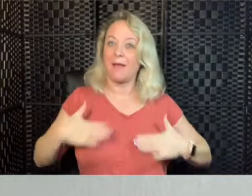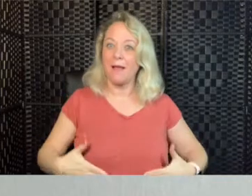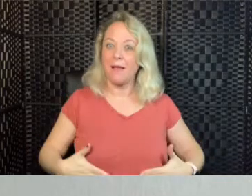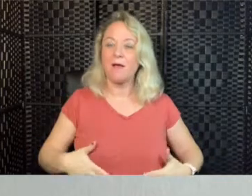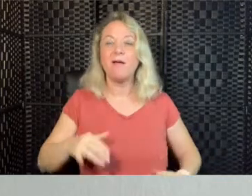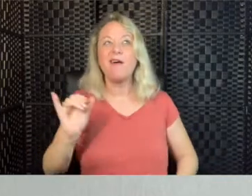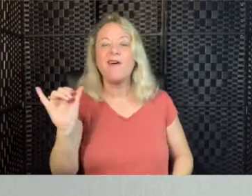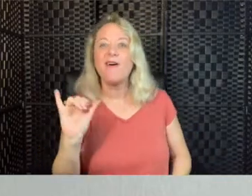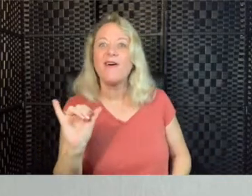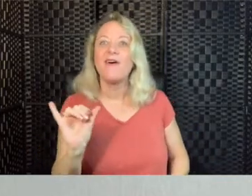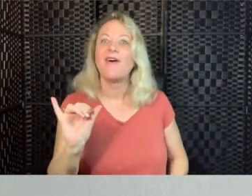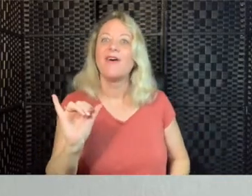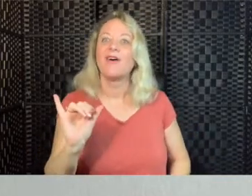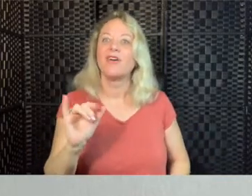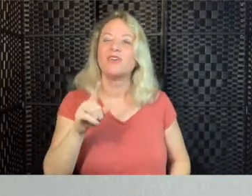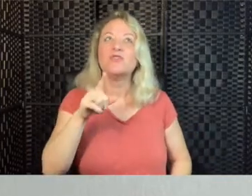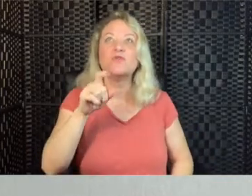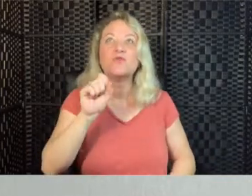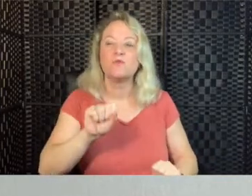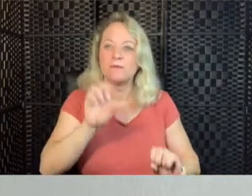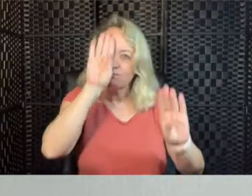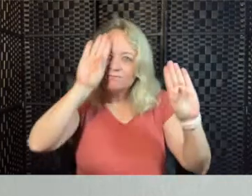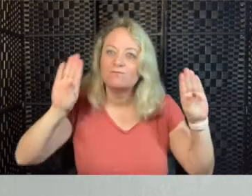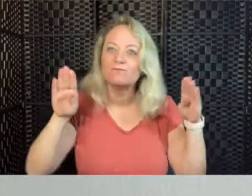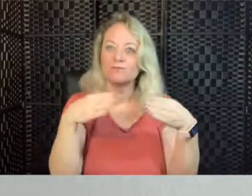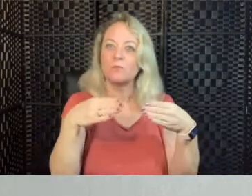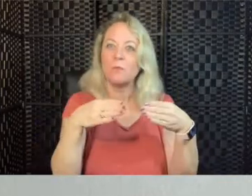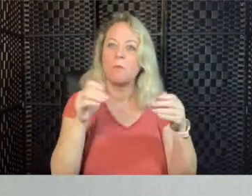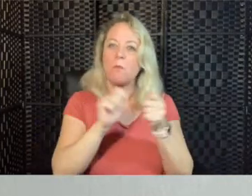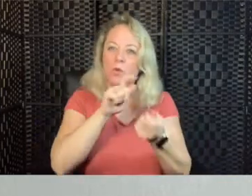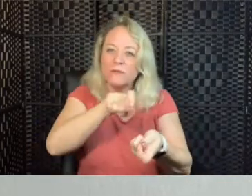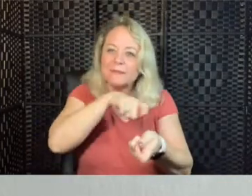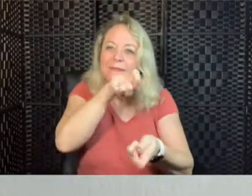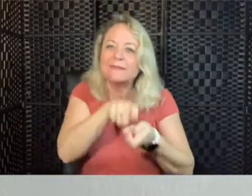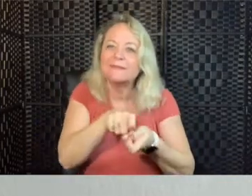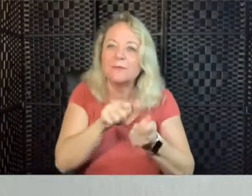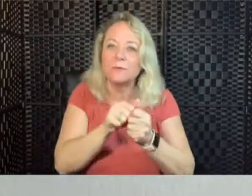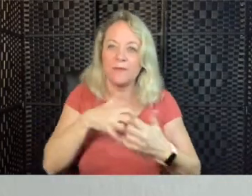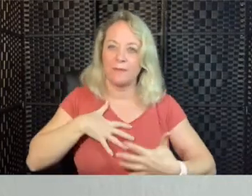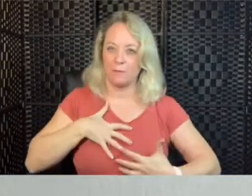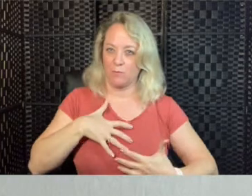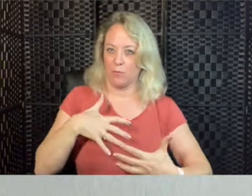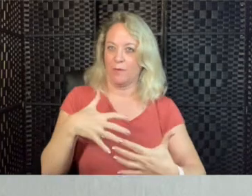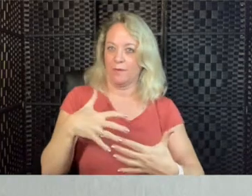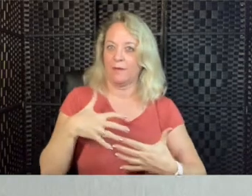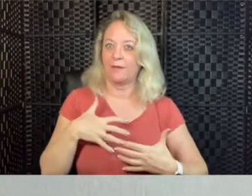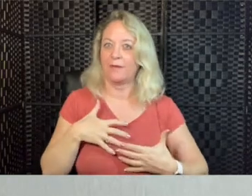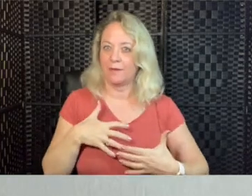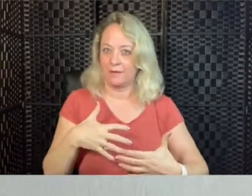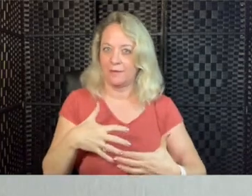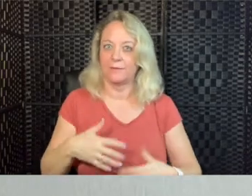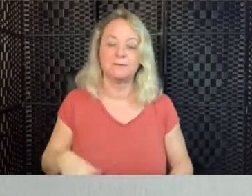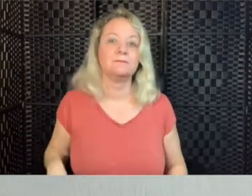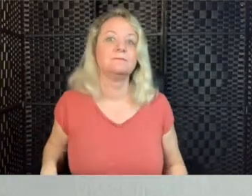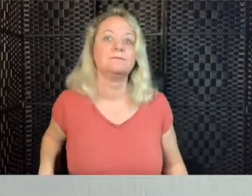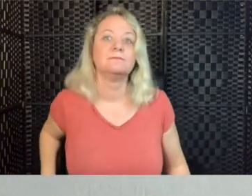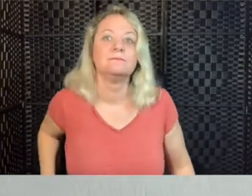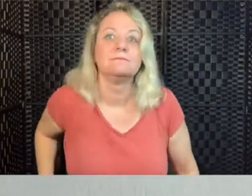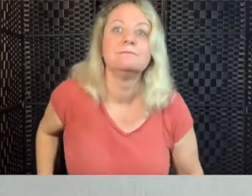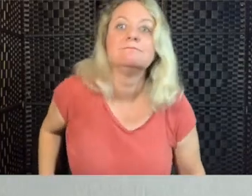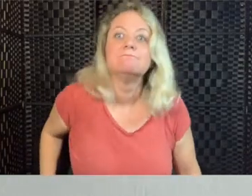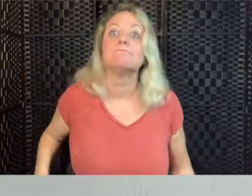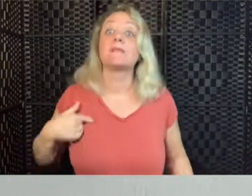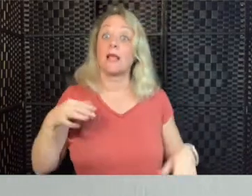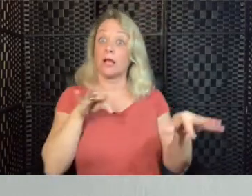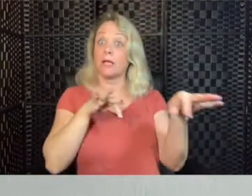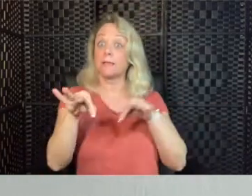and gives us some additional components to focus on while doing a breath practice. I will